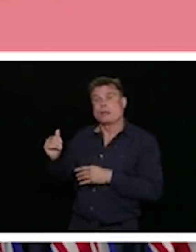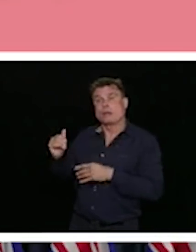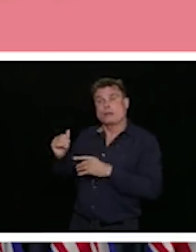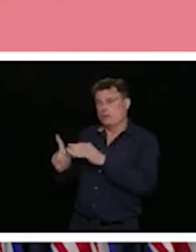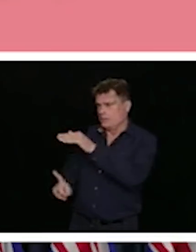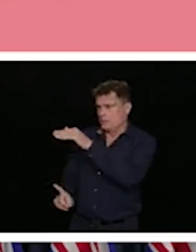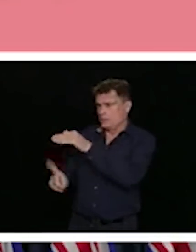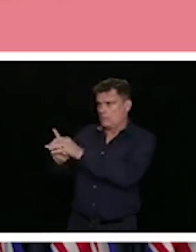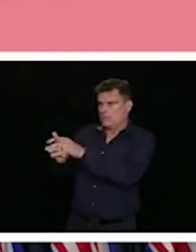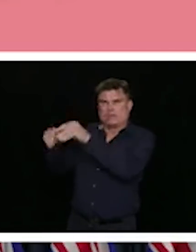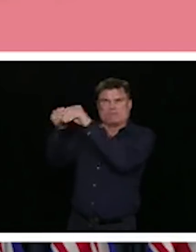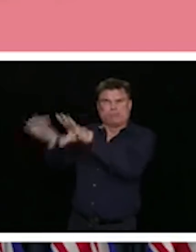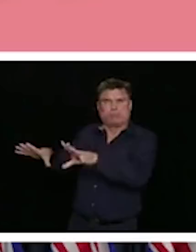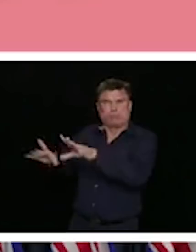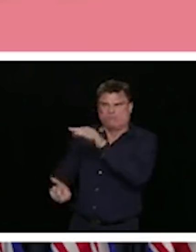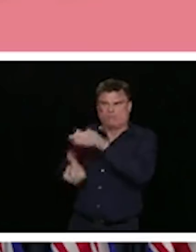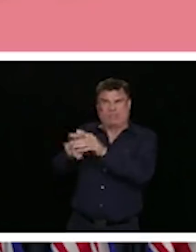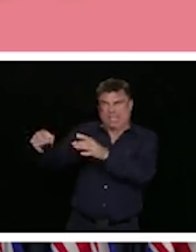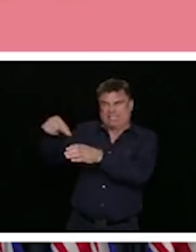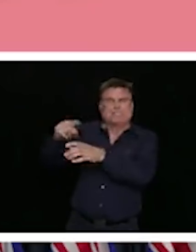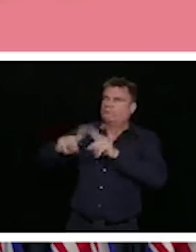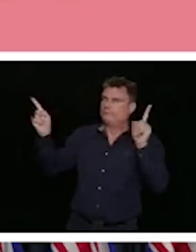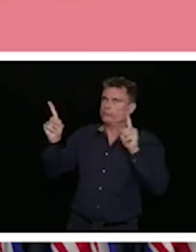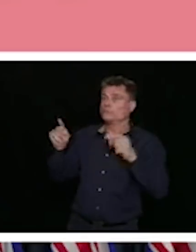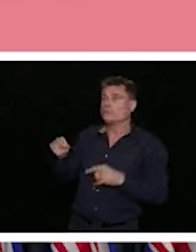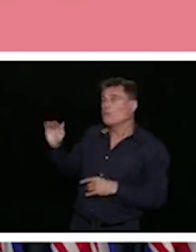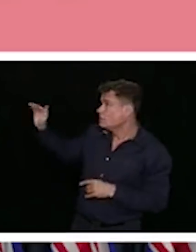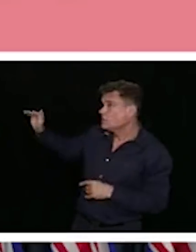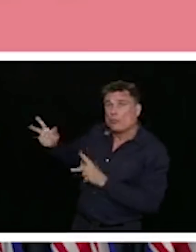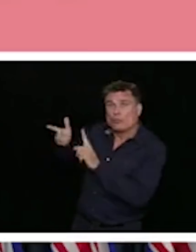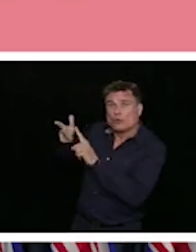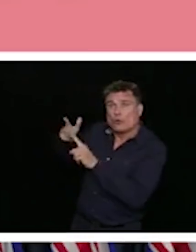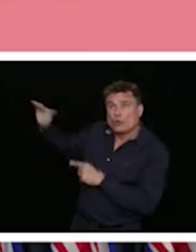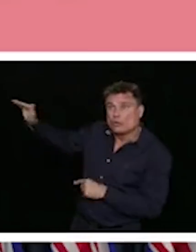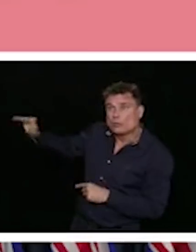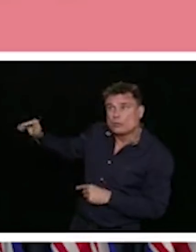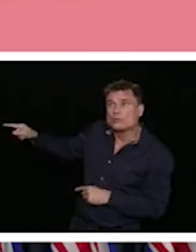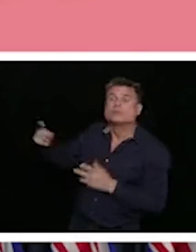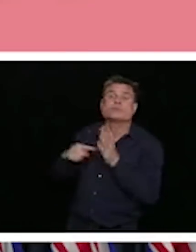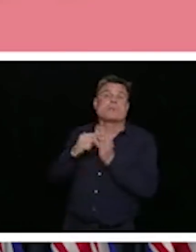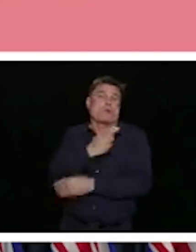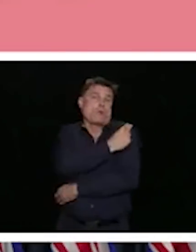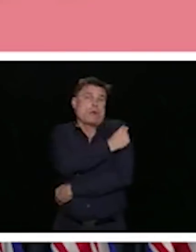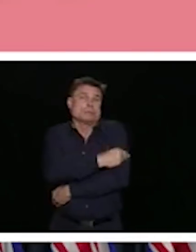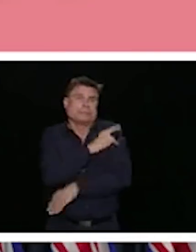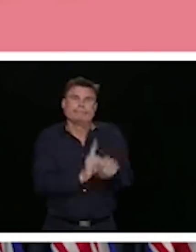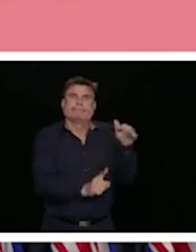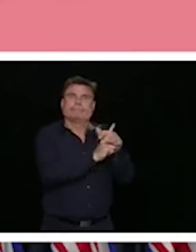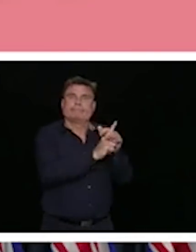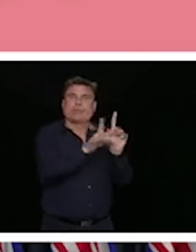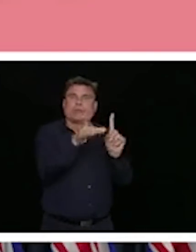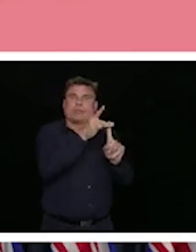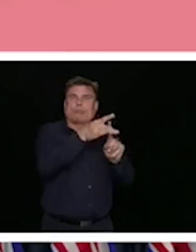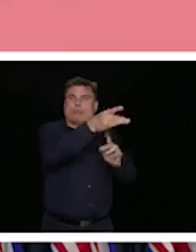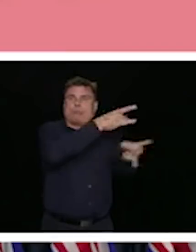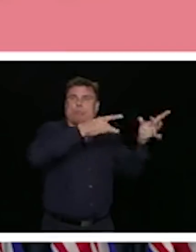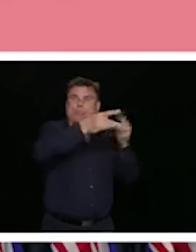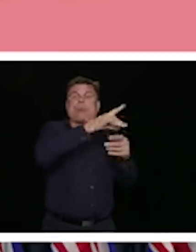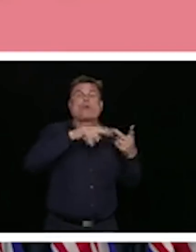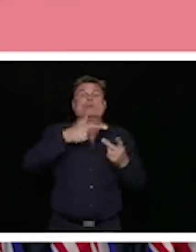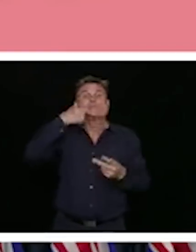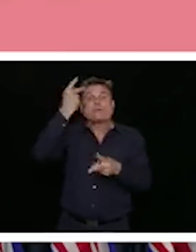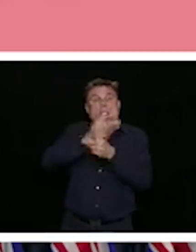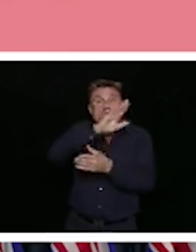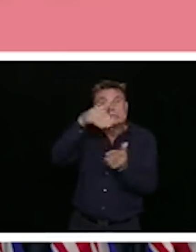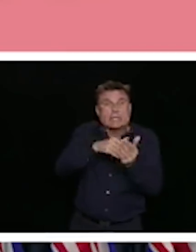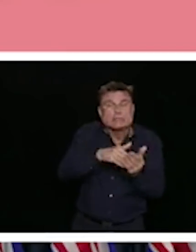also in acute care. So So that is hospitals where we've had outbreaks on specific units, had hospitals where